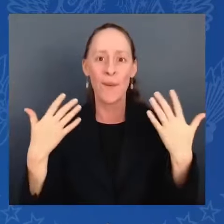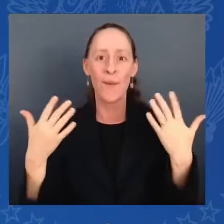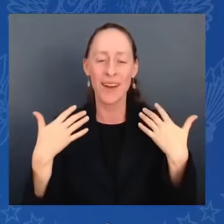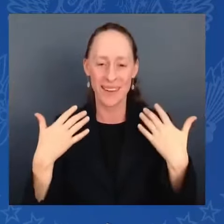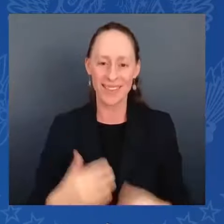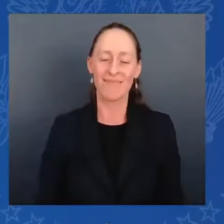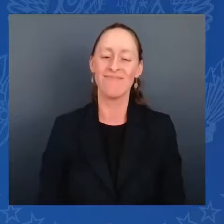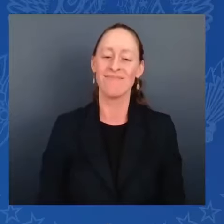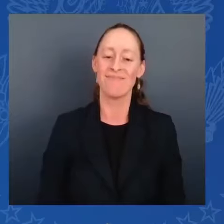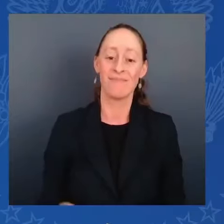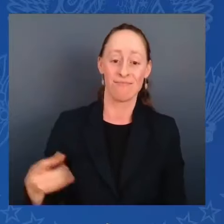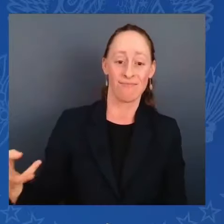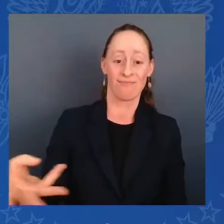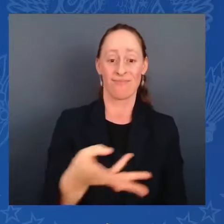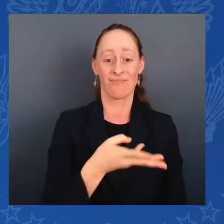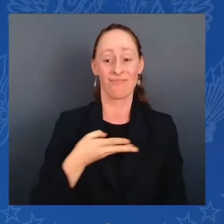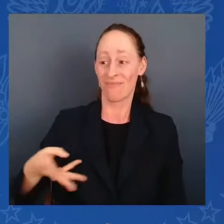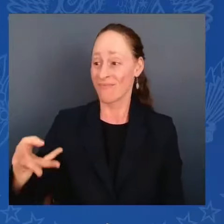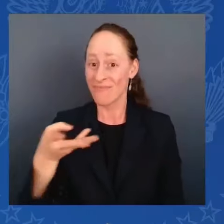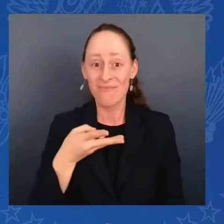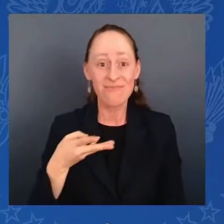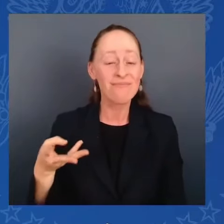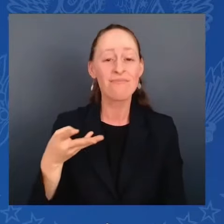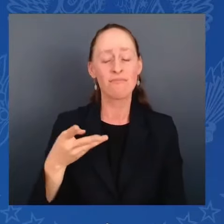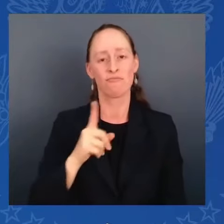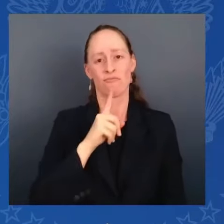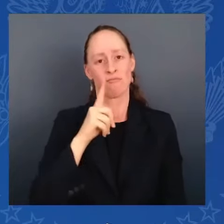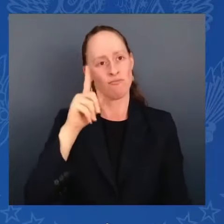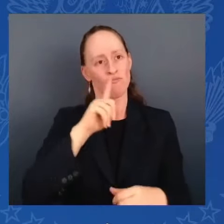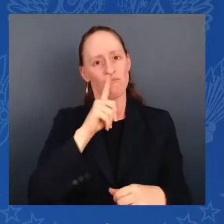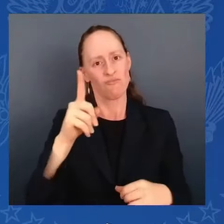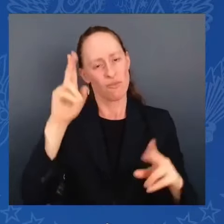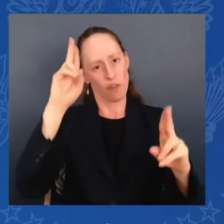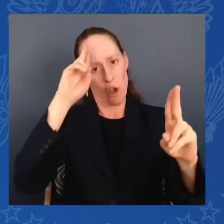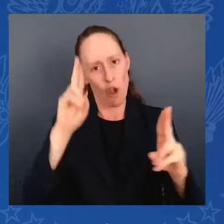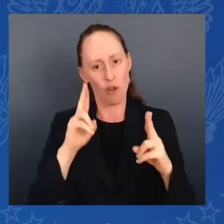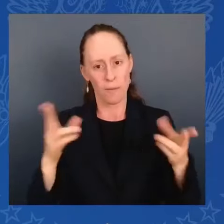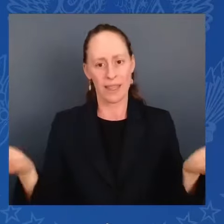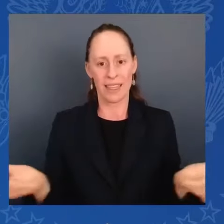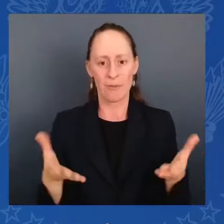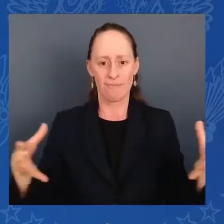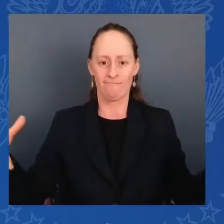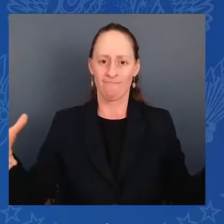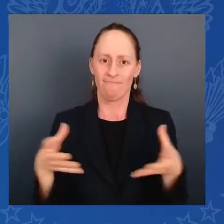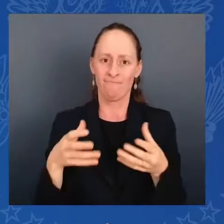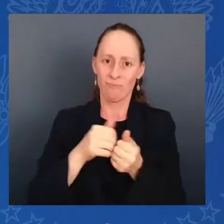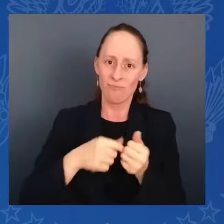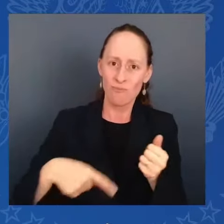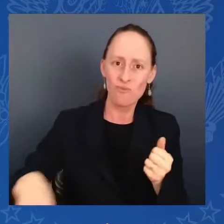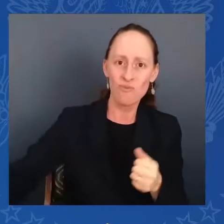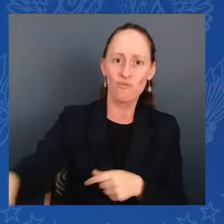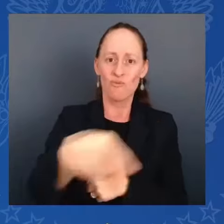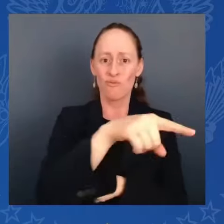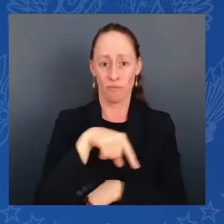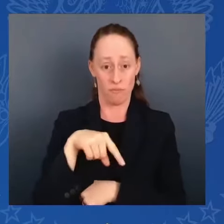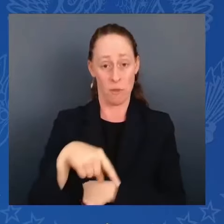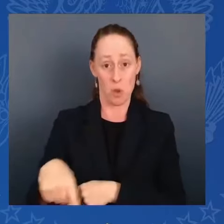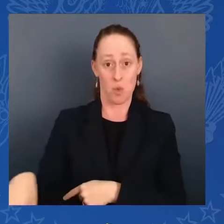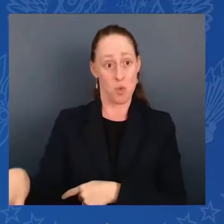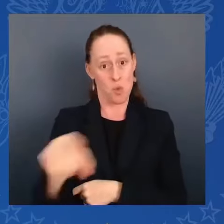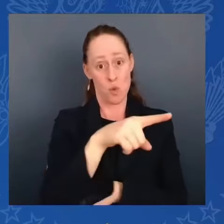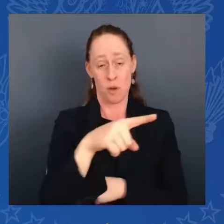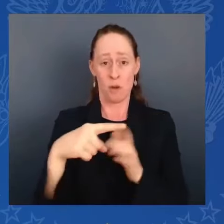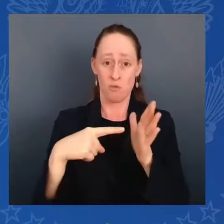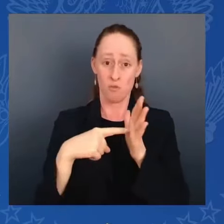here on this special day. I really, really mean it. You represent only 1 percent, not quite 1 percent, of American population. But you keep